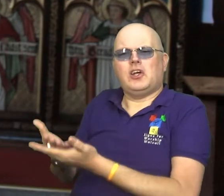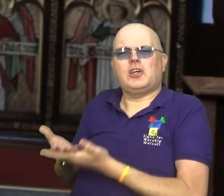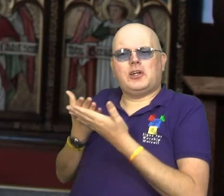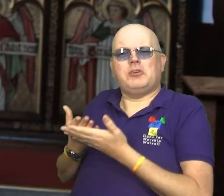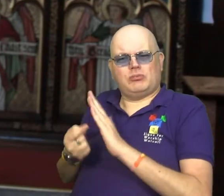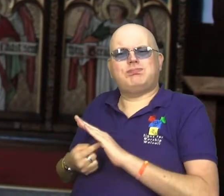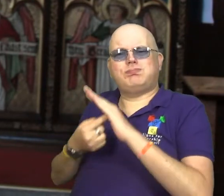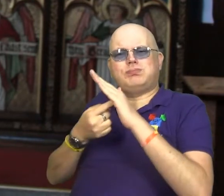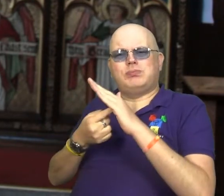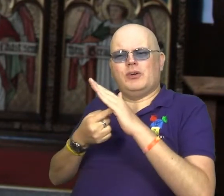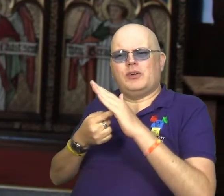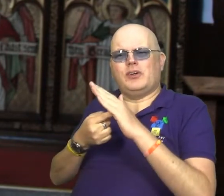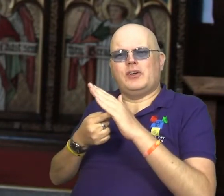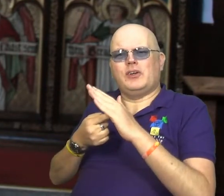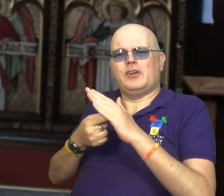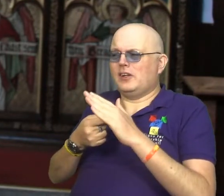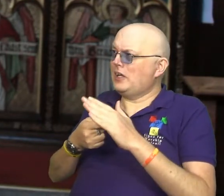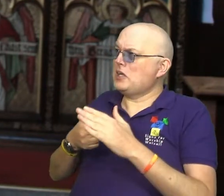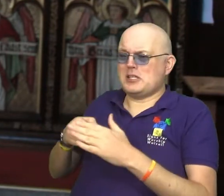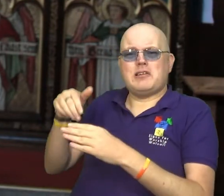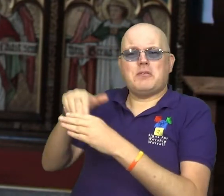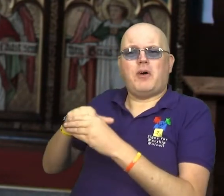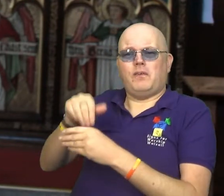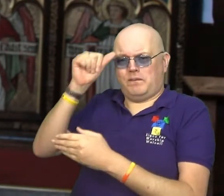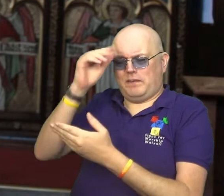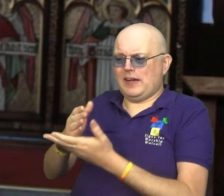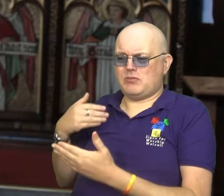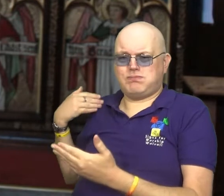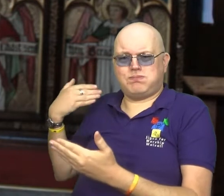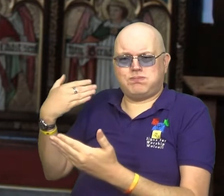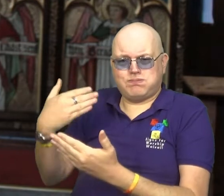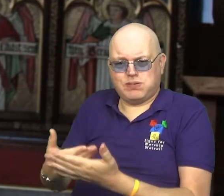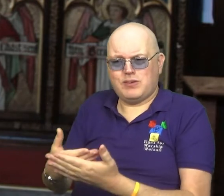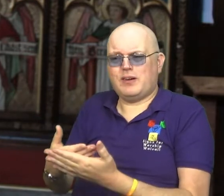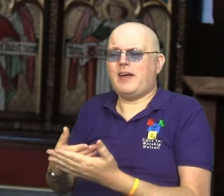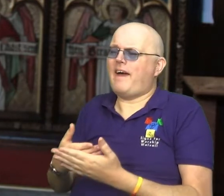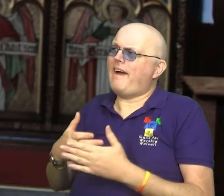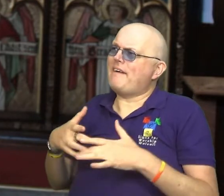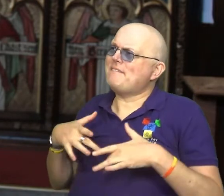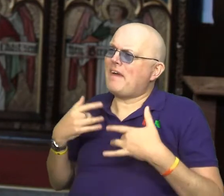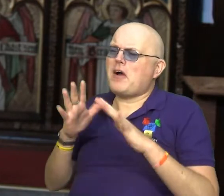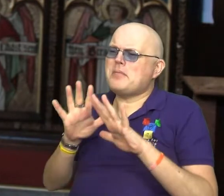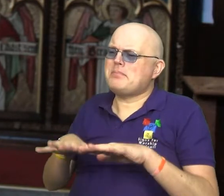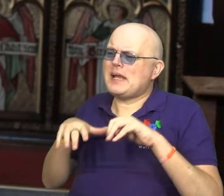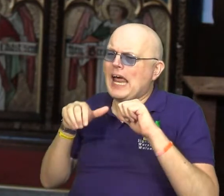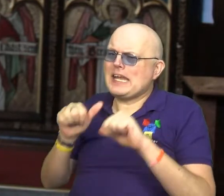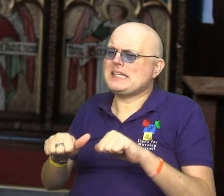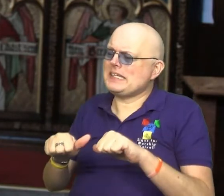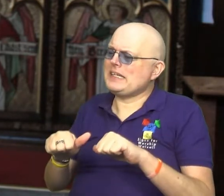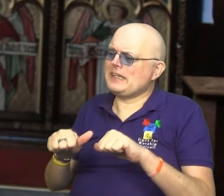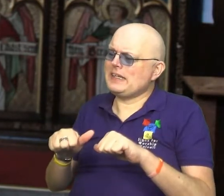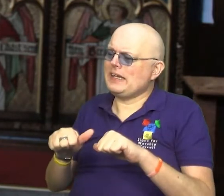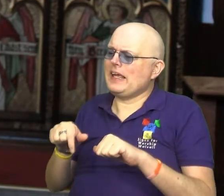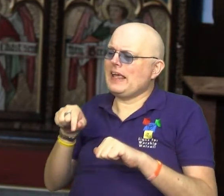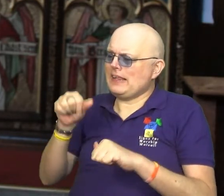has always been a part of my faith through my whole life. And I feel privileged that